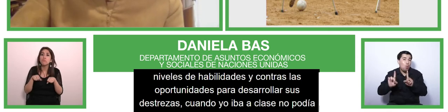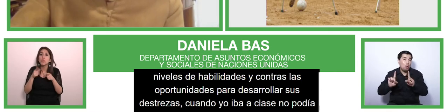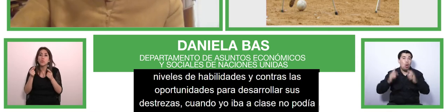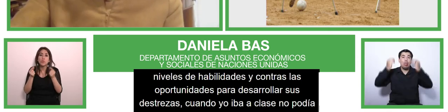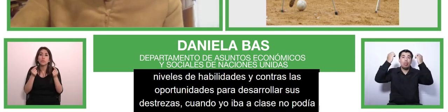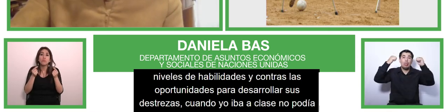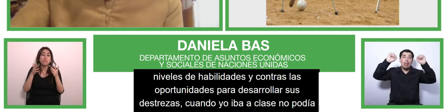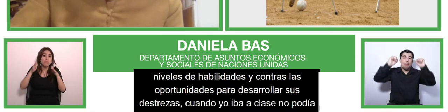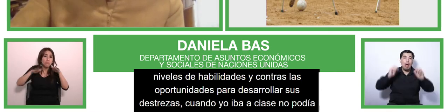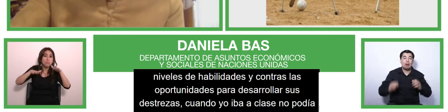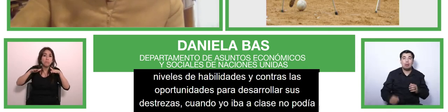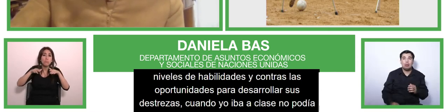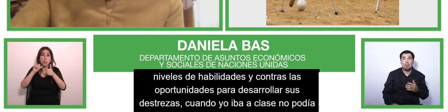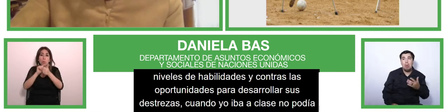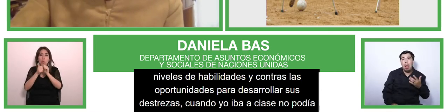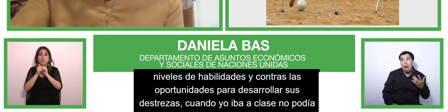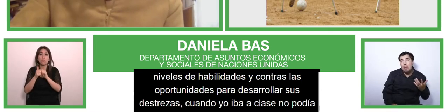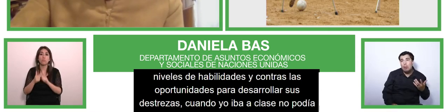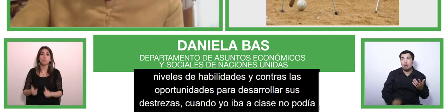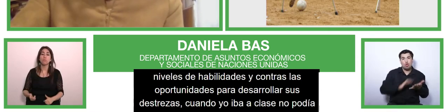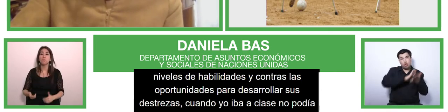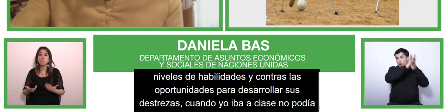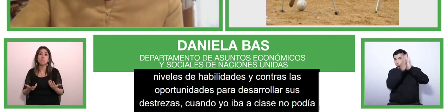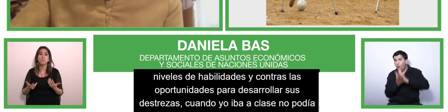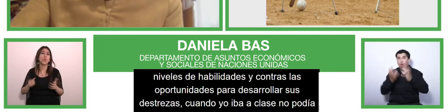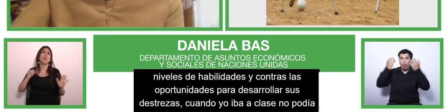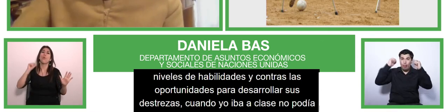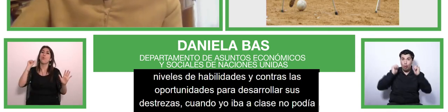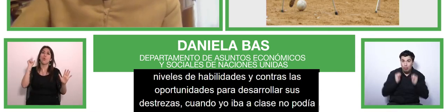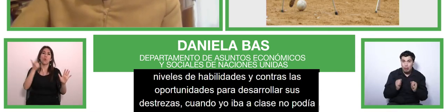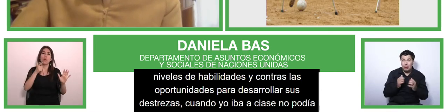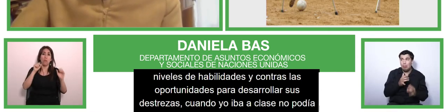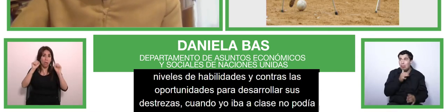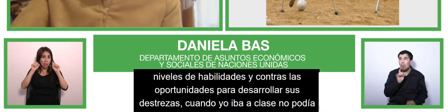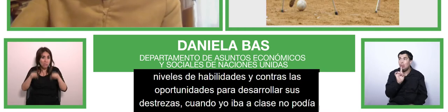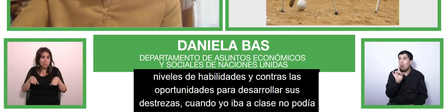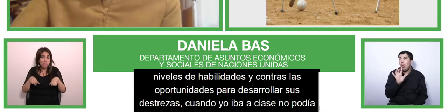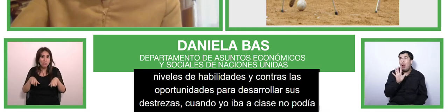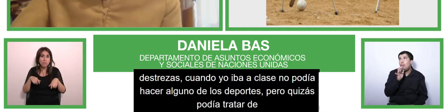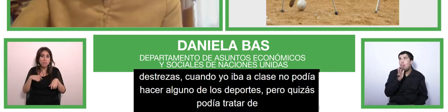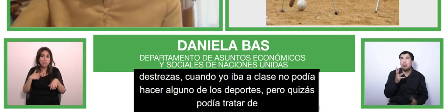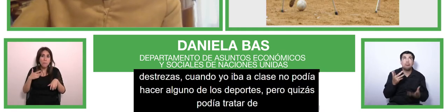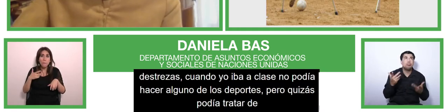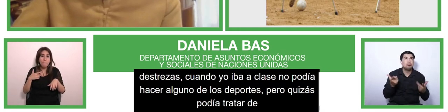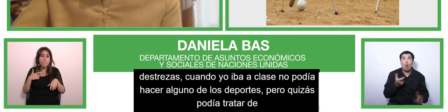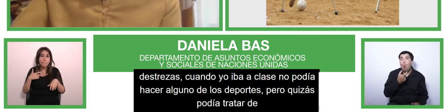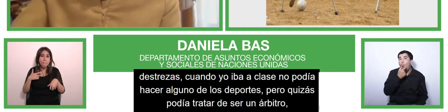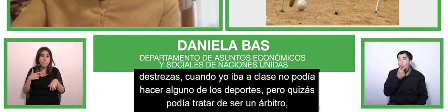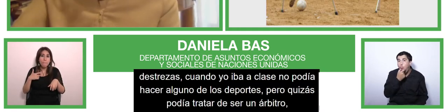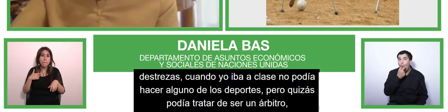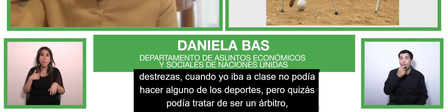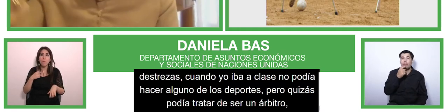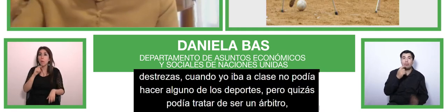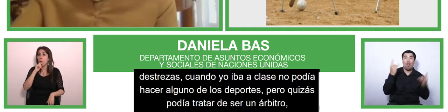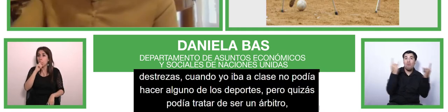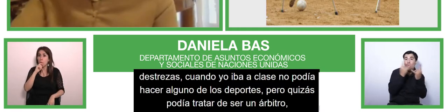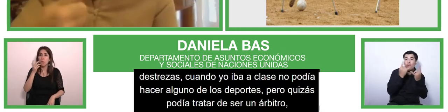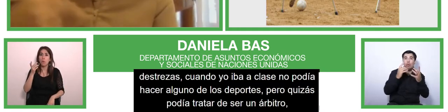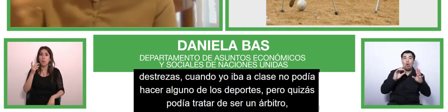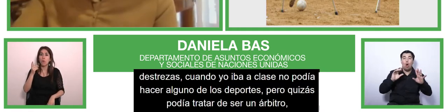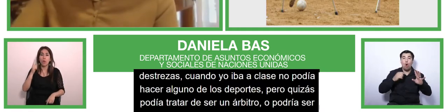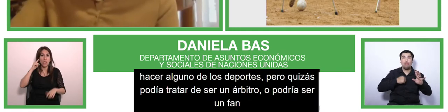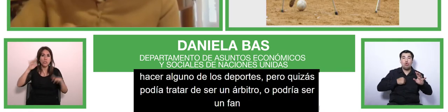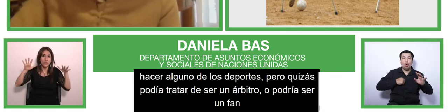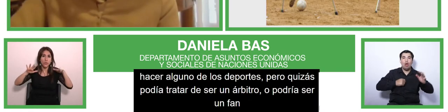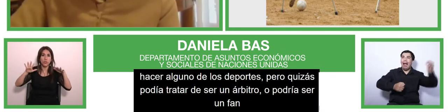be a coach or a referee or i was just there as fun uh you know um yelling and screaming